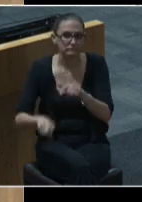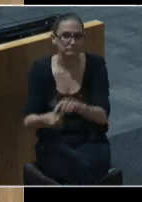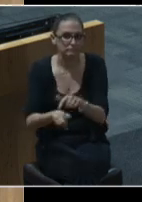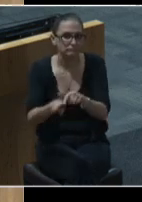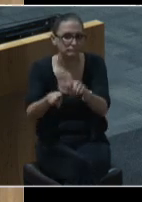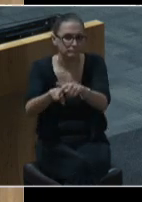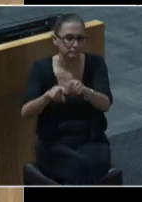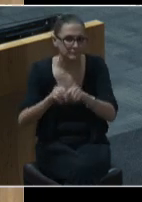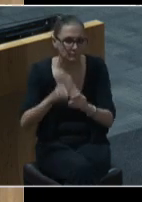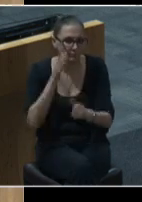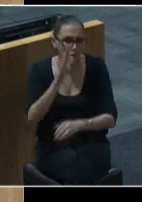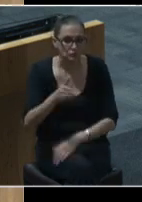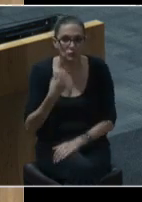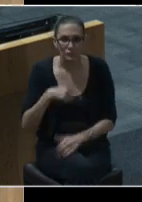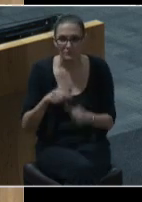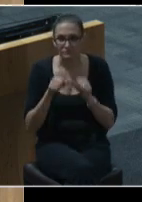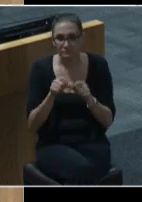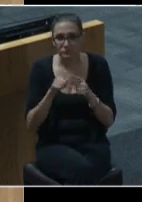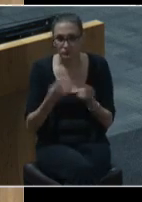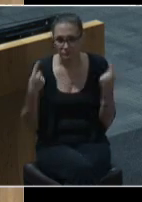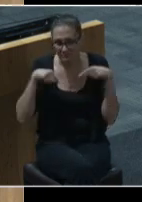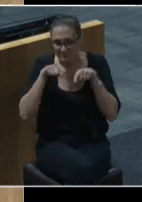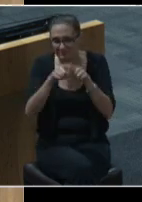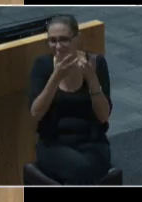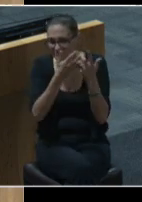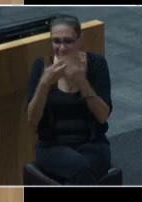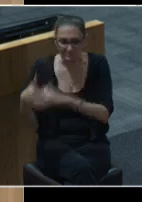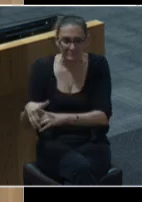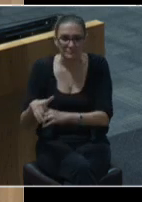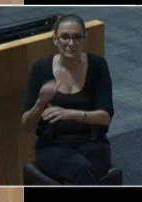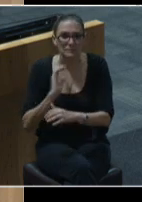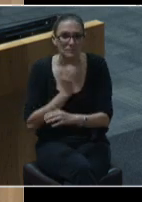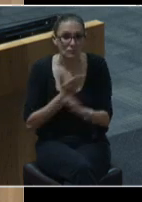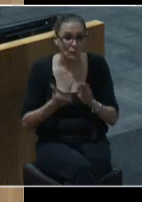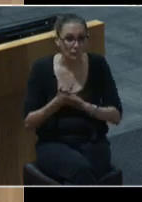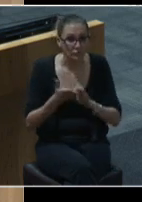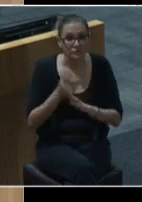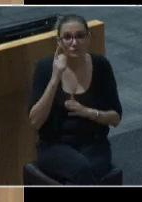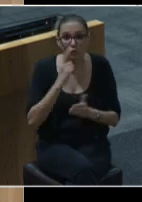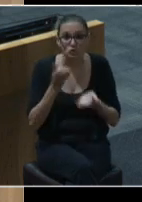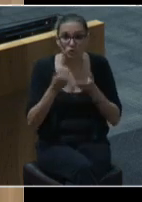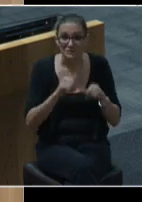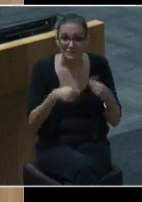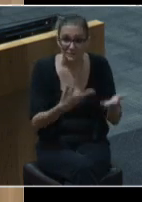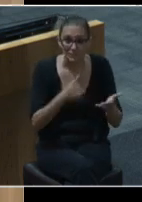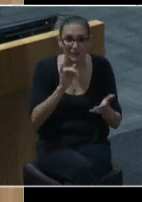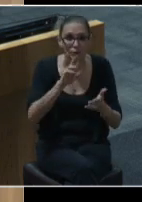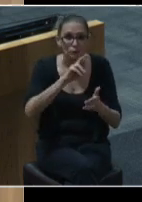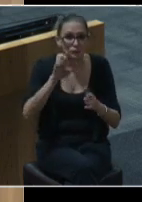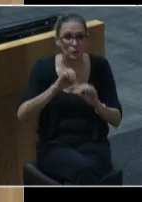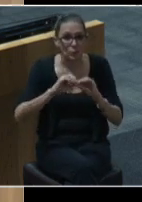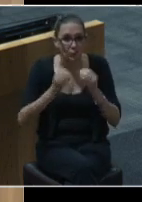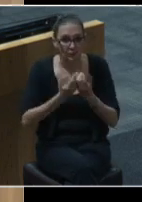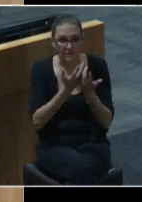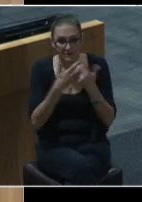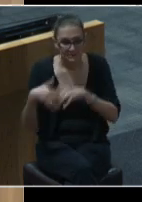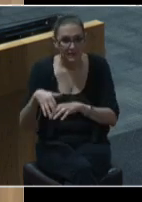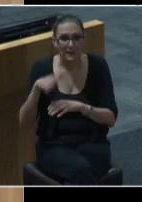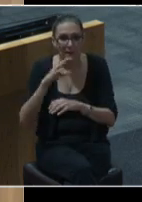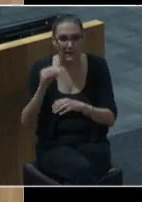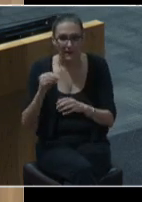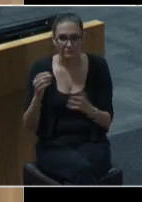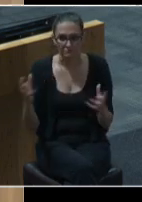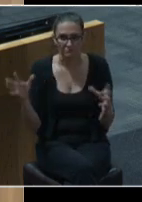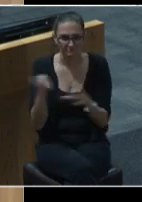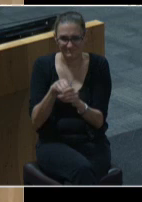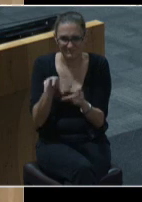We continue to streamline operations to improve efficiency of service delivery by reorganizing and consolidating the functions